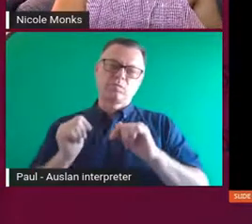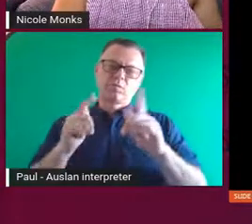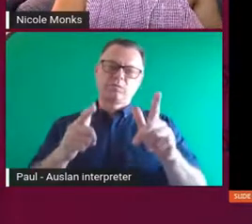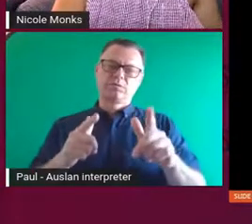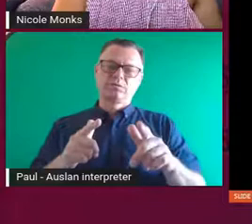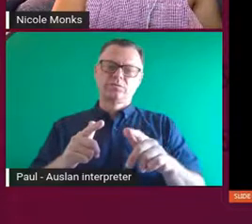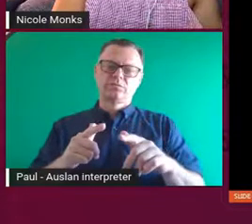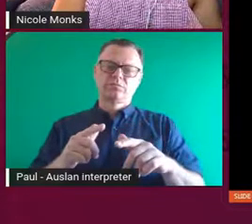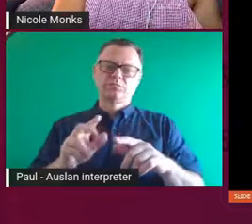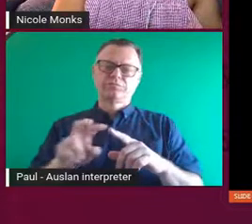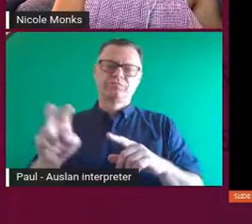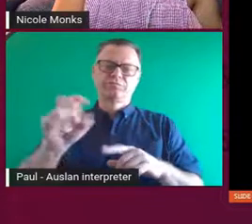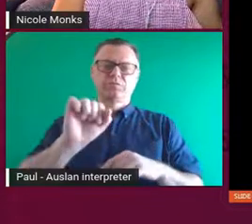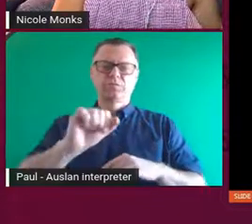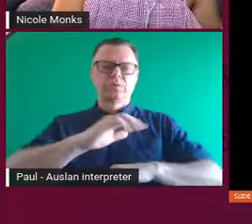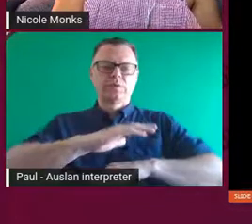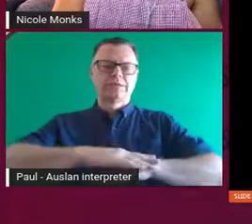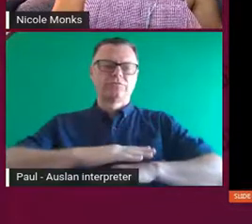work.